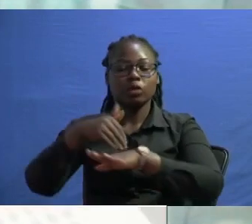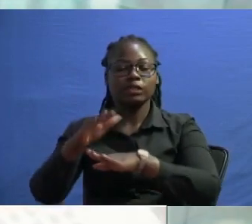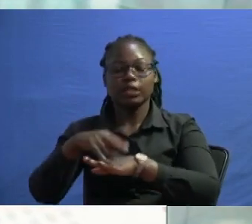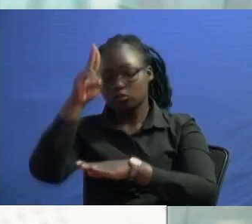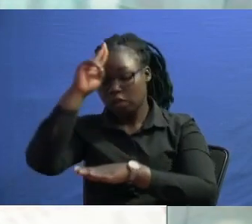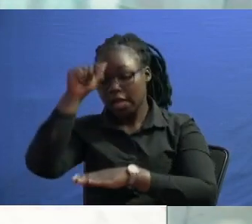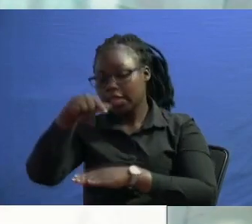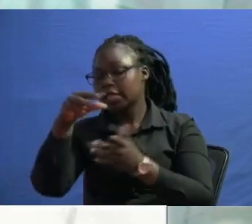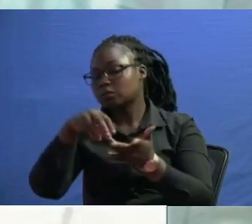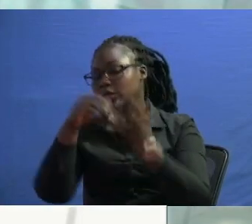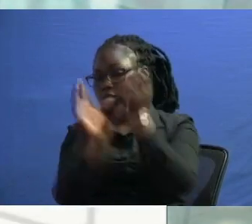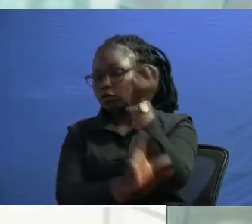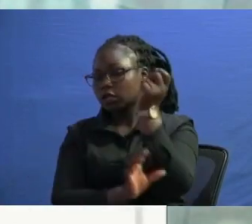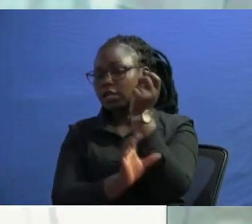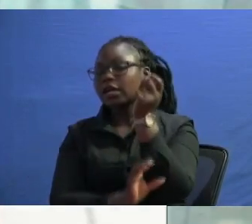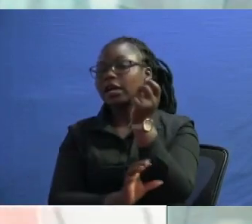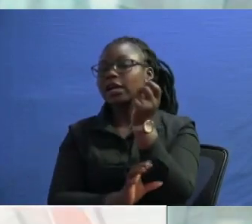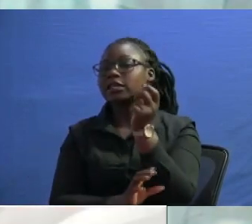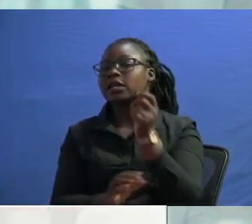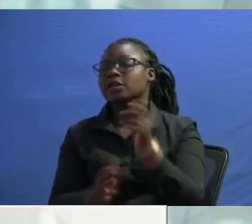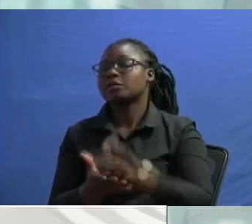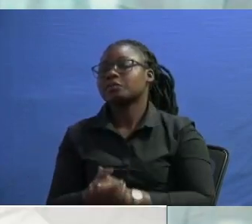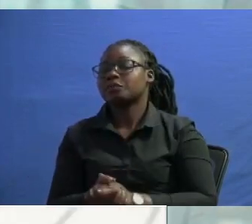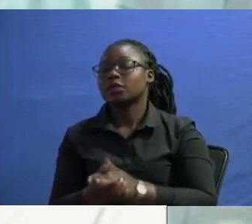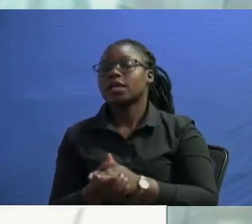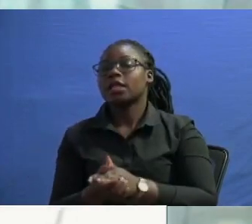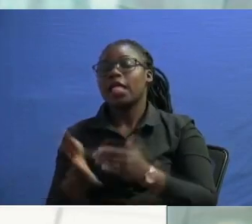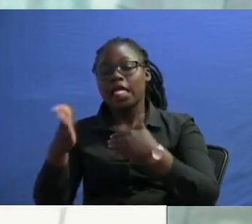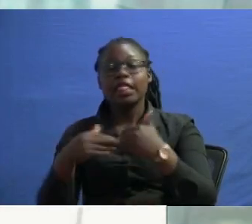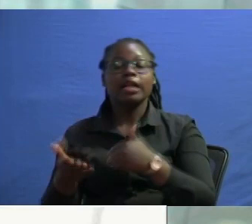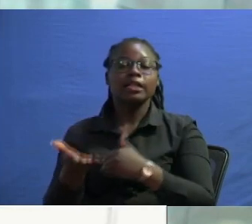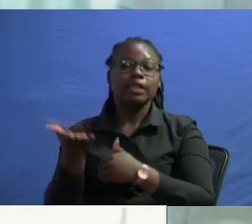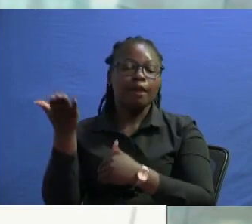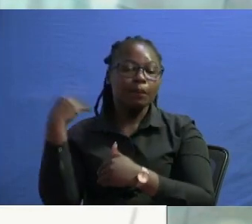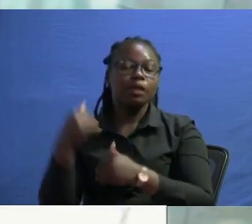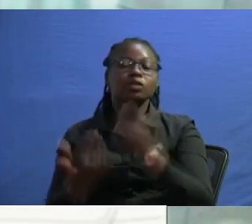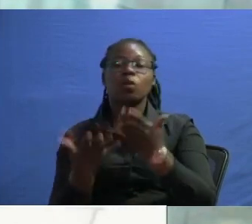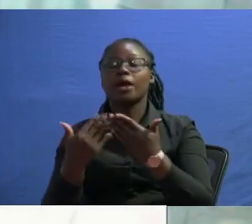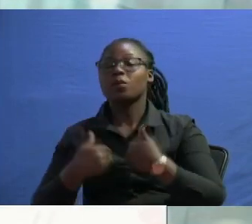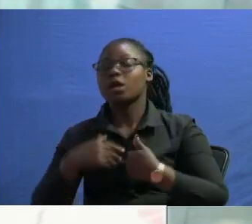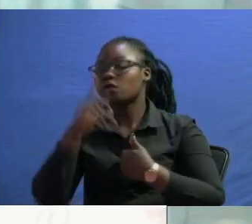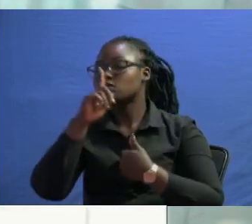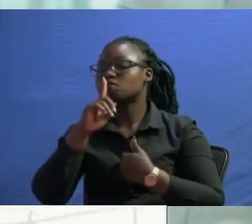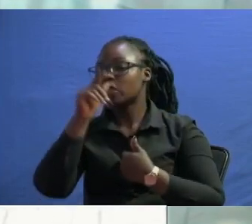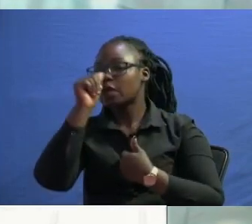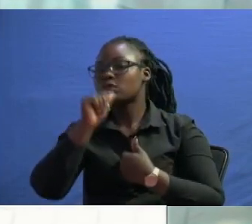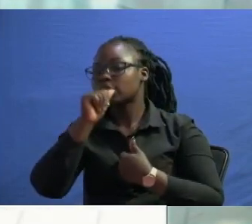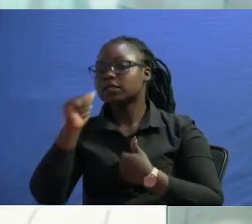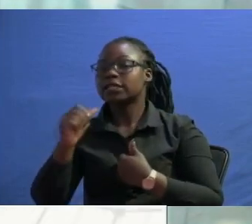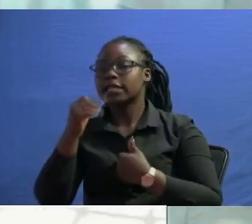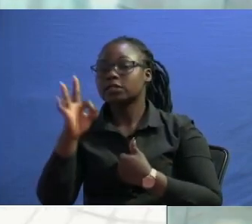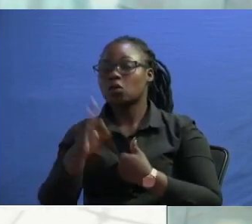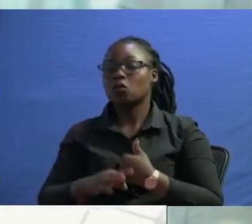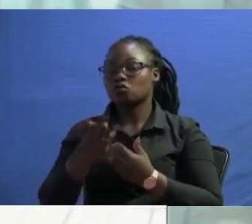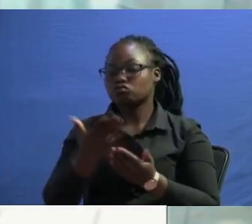this particular country unlike the past regimes where they were just secrets of the state and we just hear that our